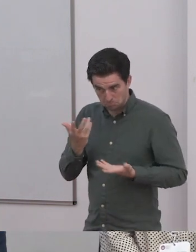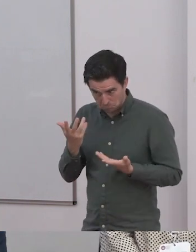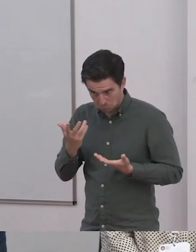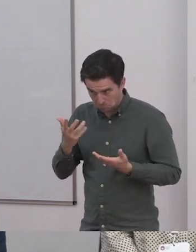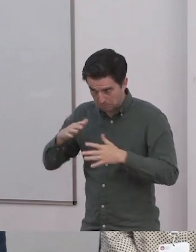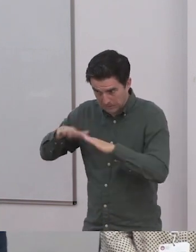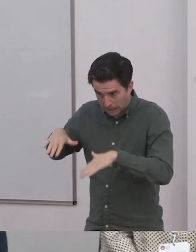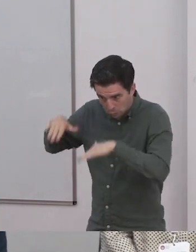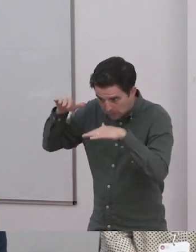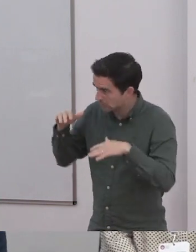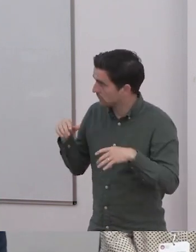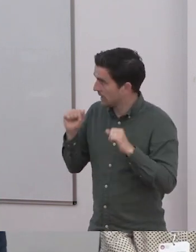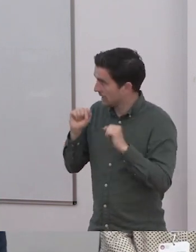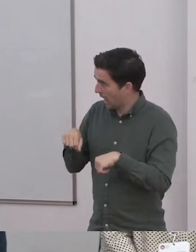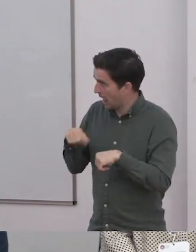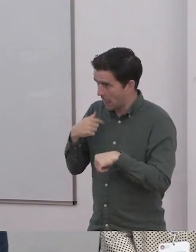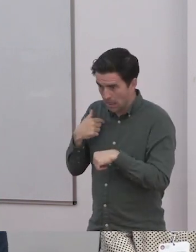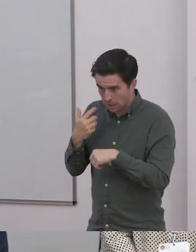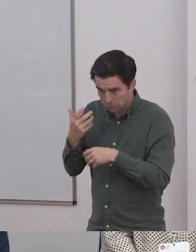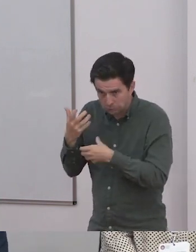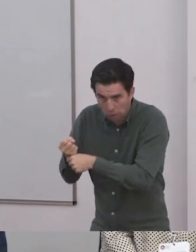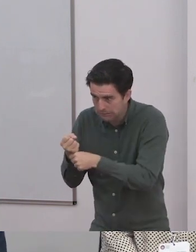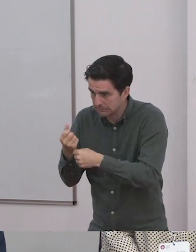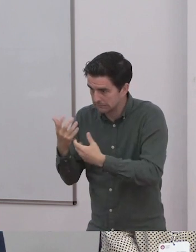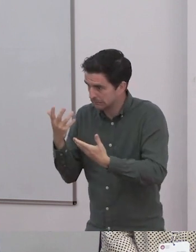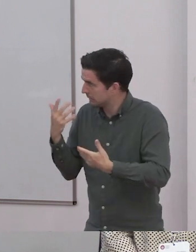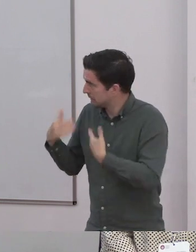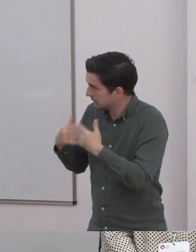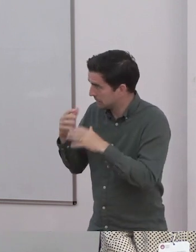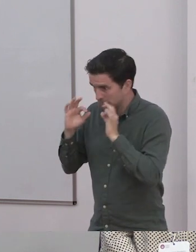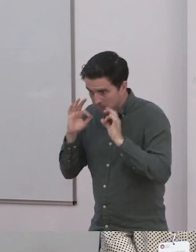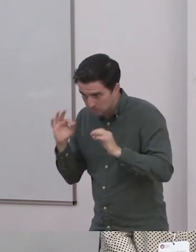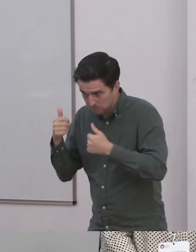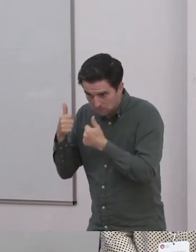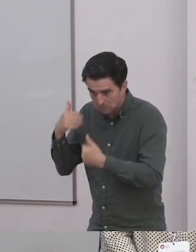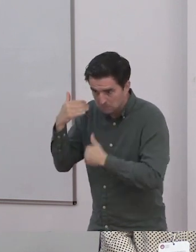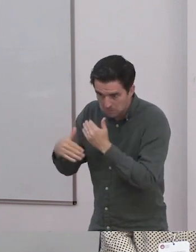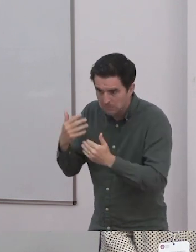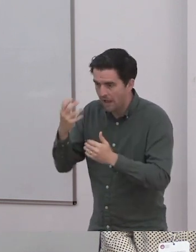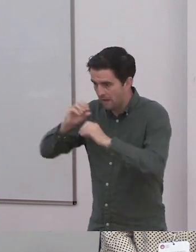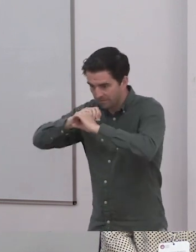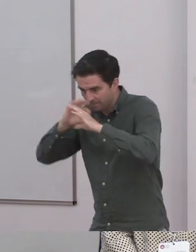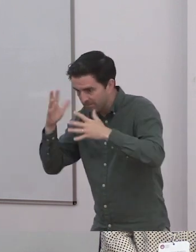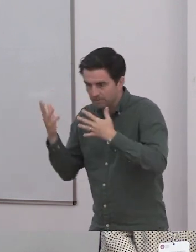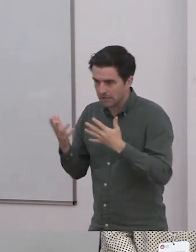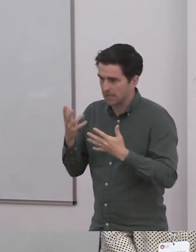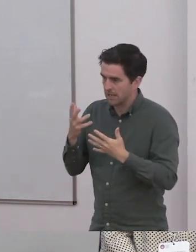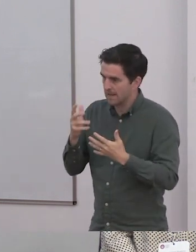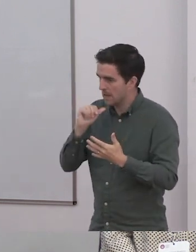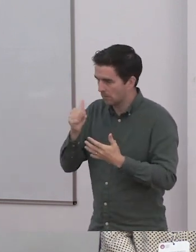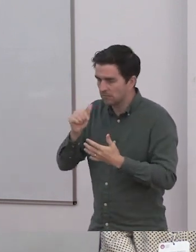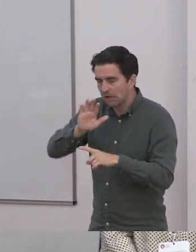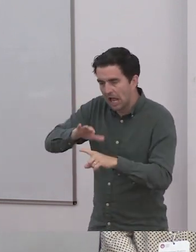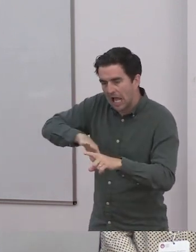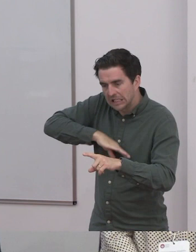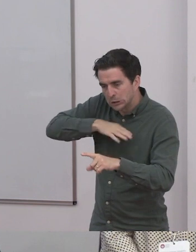single age learning groups. Yes. Okay, I've got to formulate sentence. You're